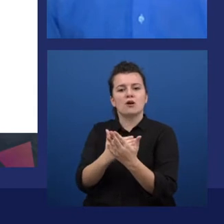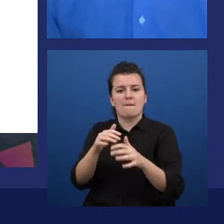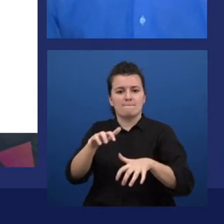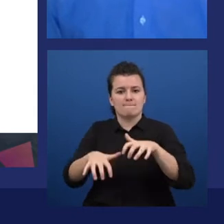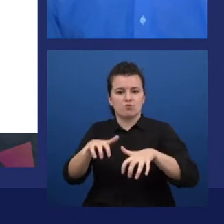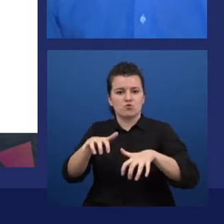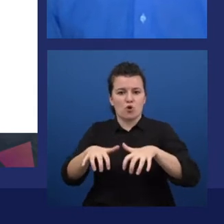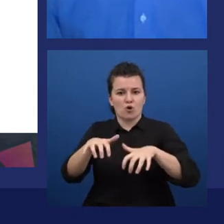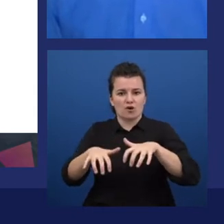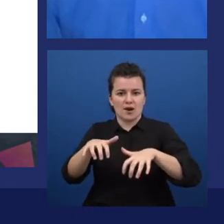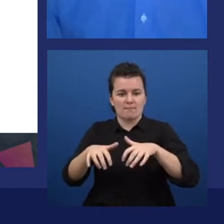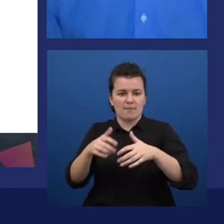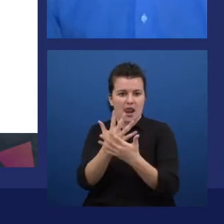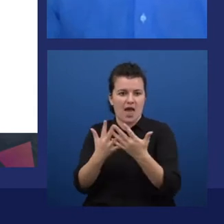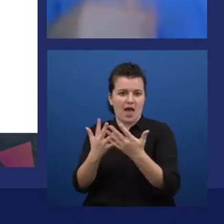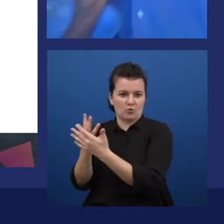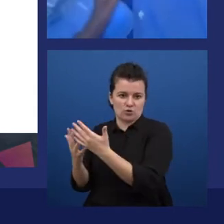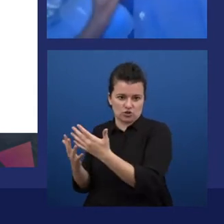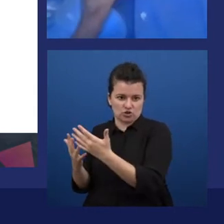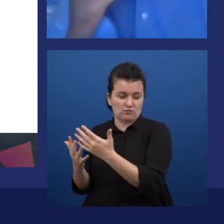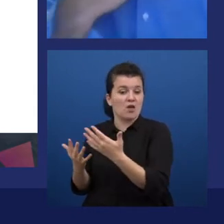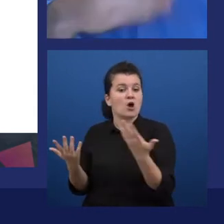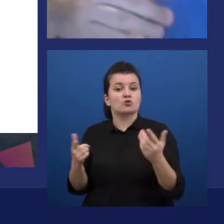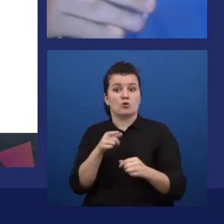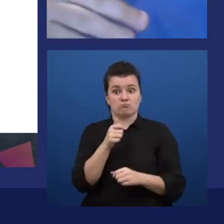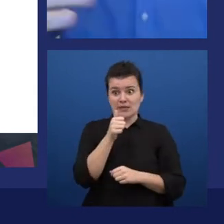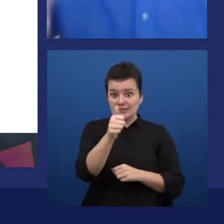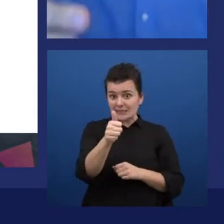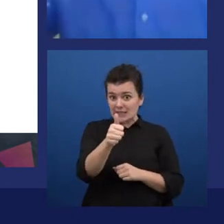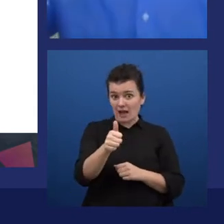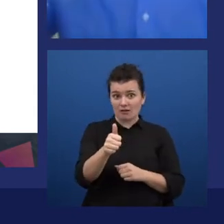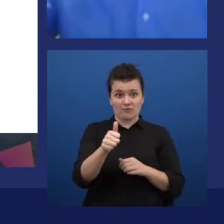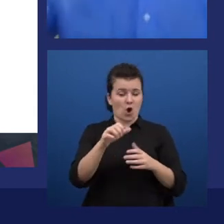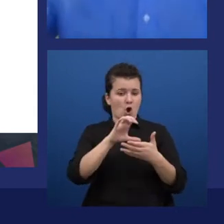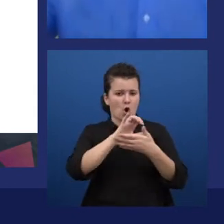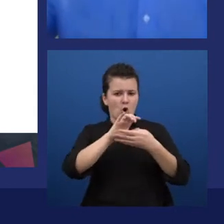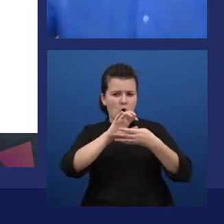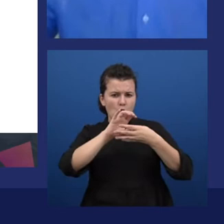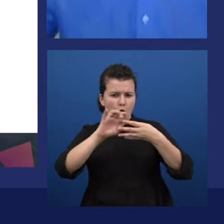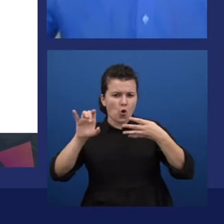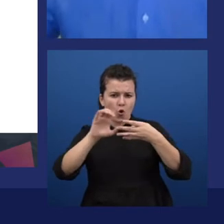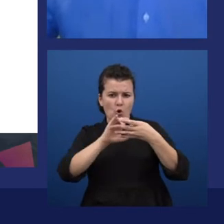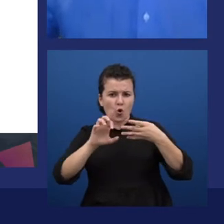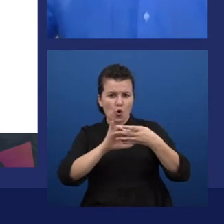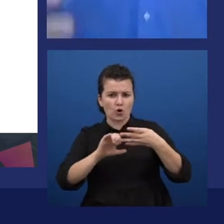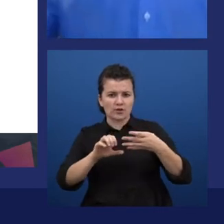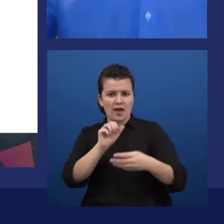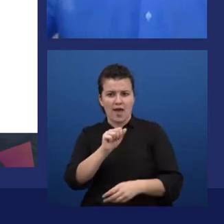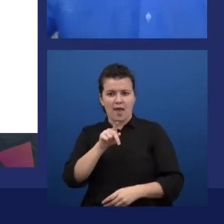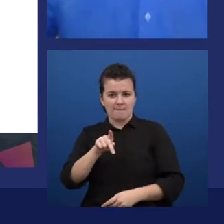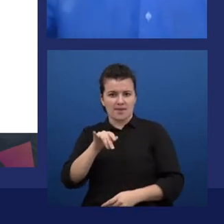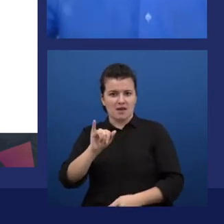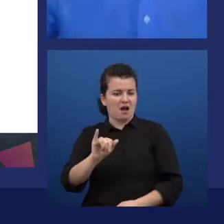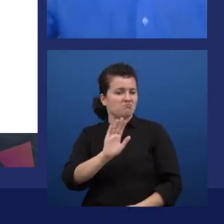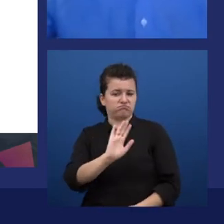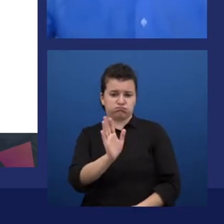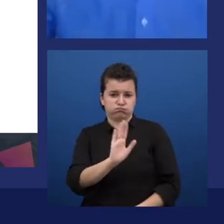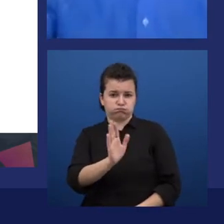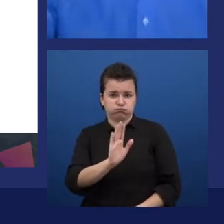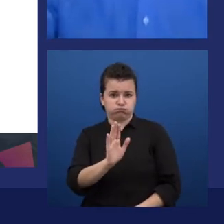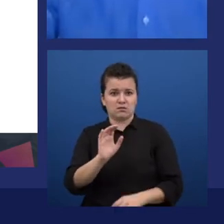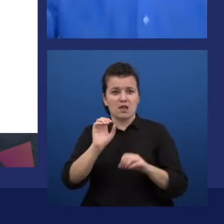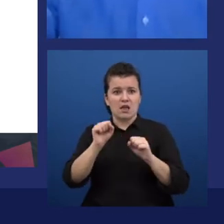to code directly the API. So you don't have to do an HTTP